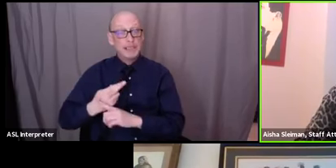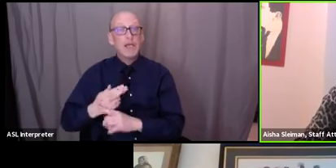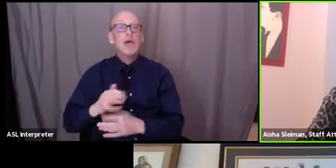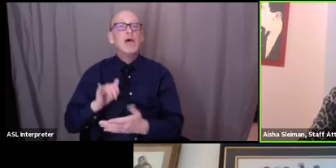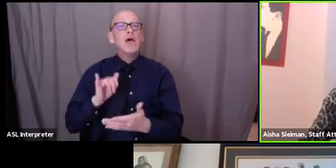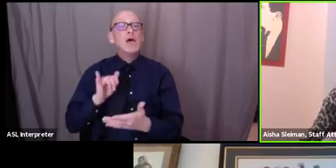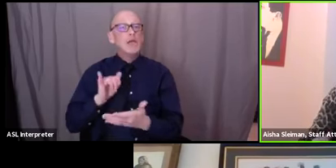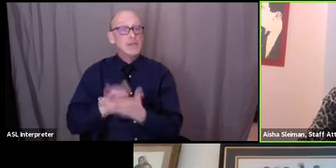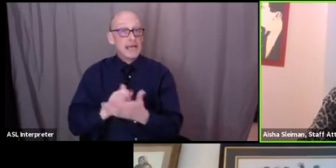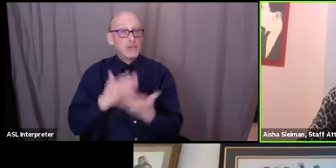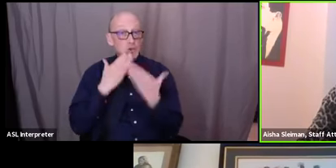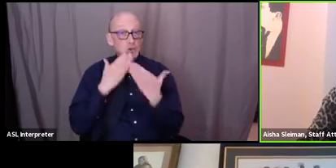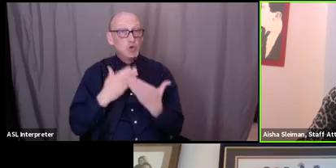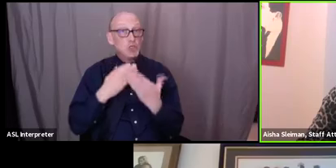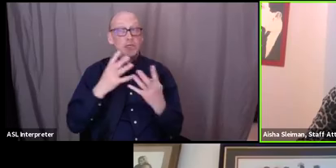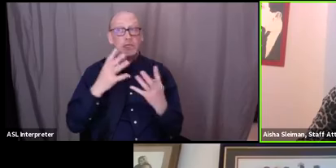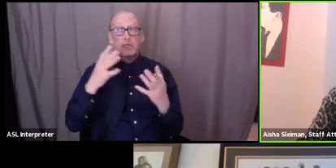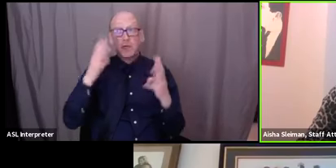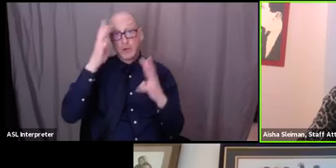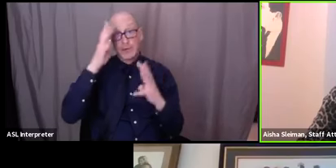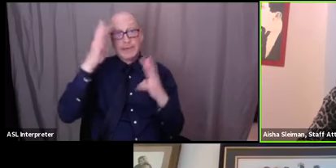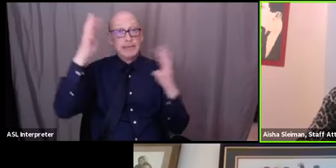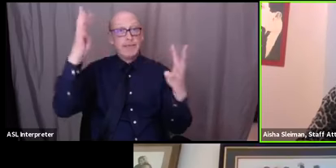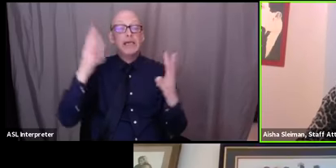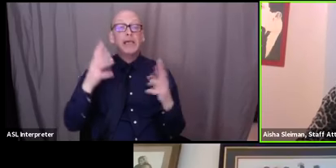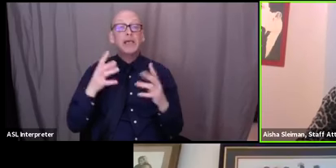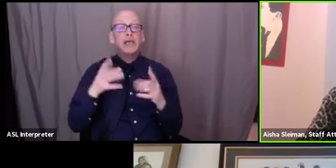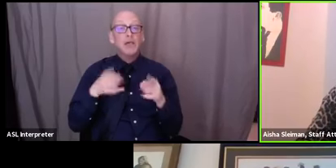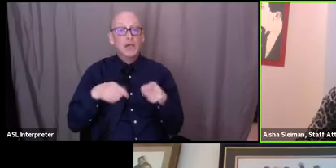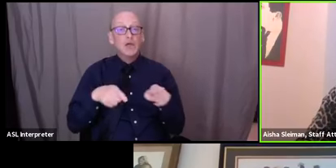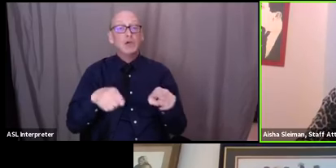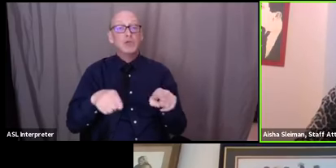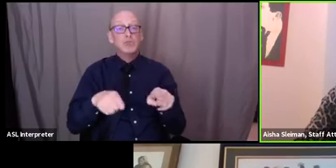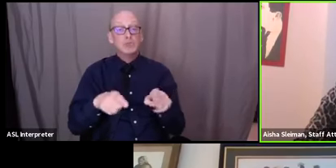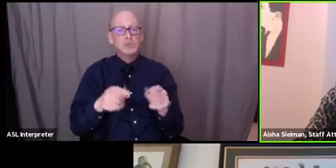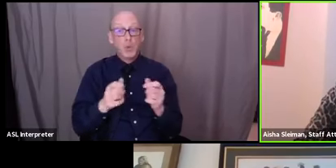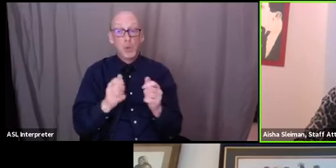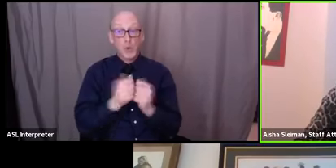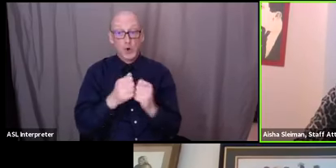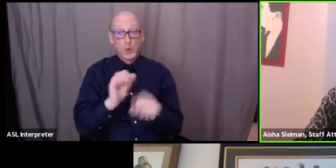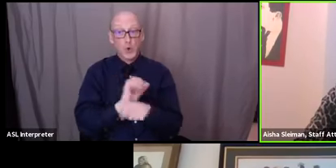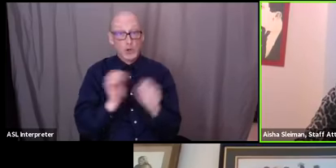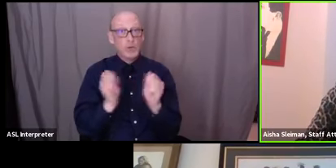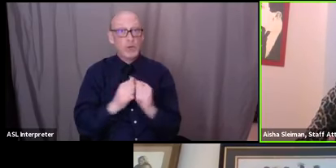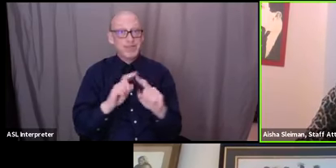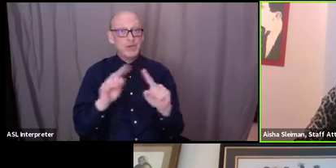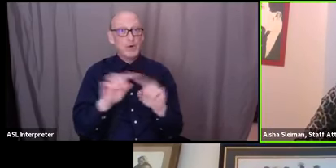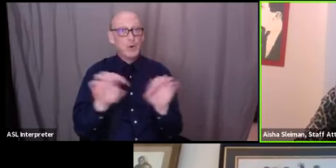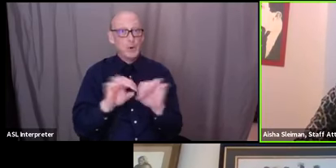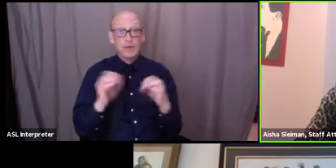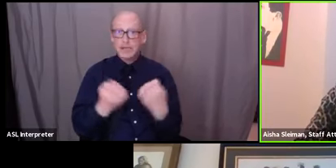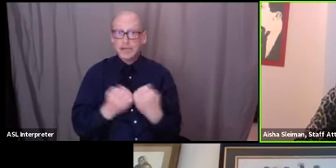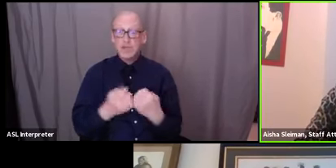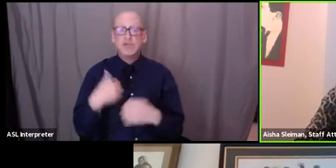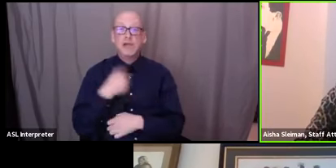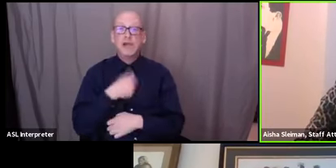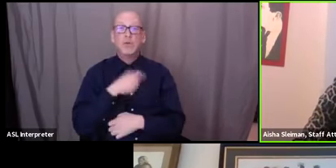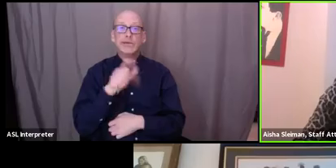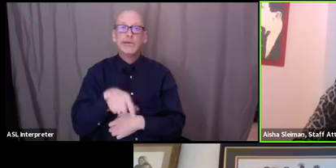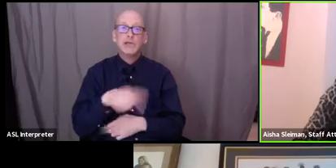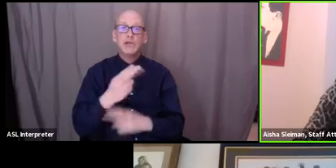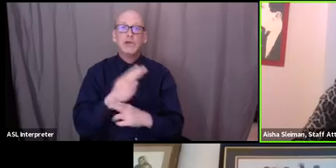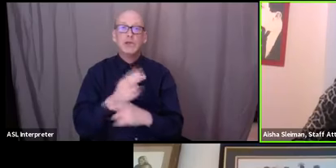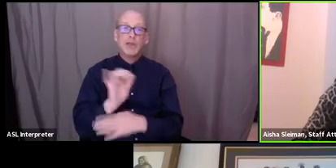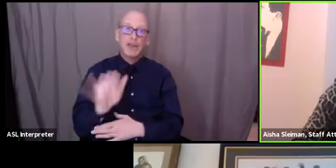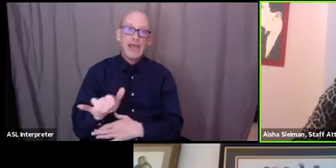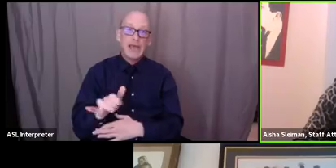across a lot of different um organizations and power players and i think we all need to use that our